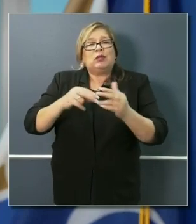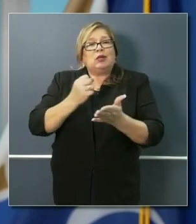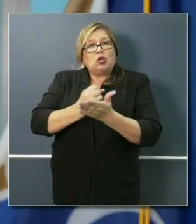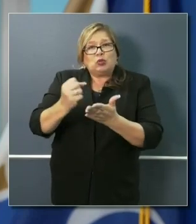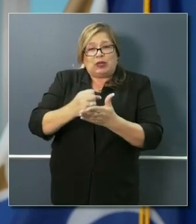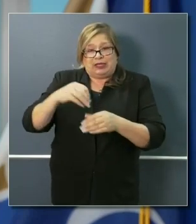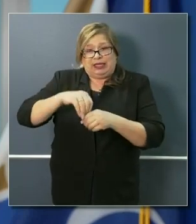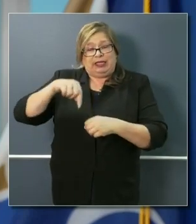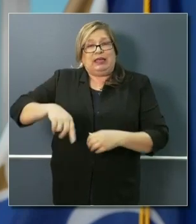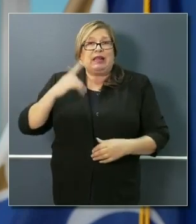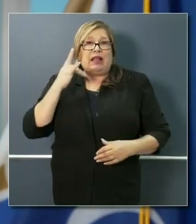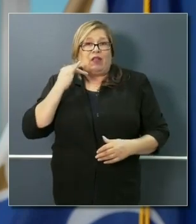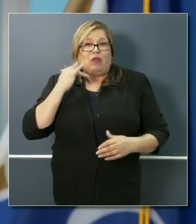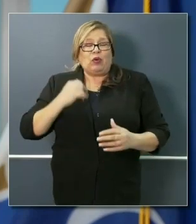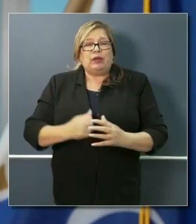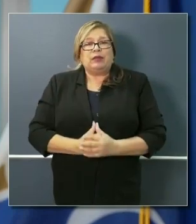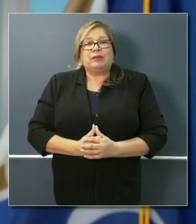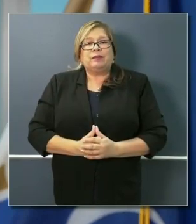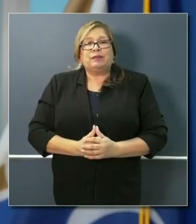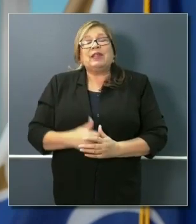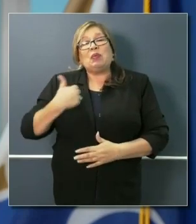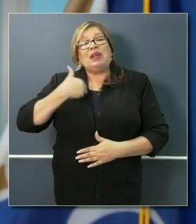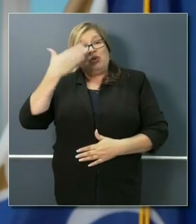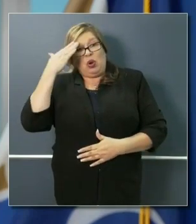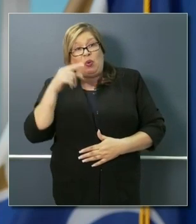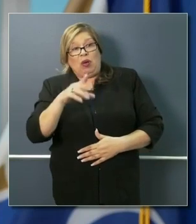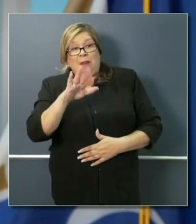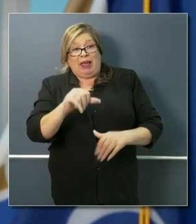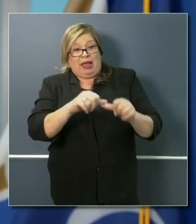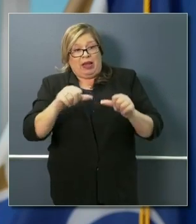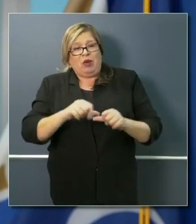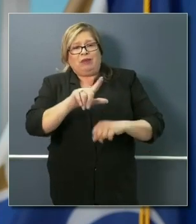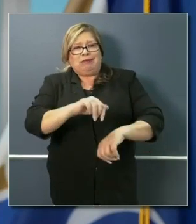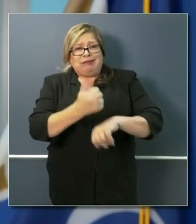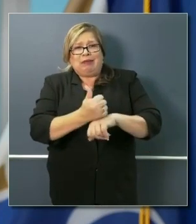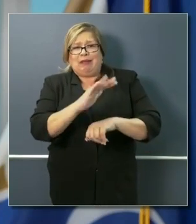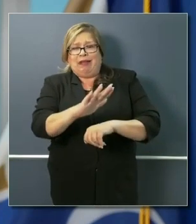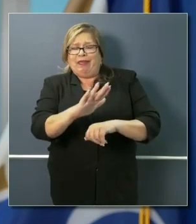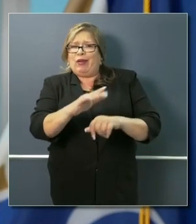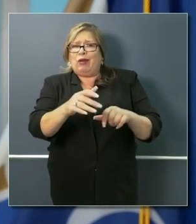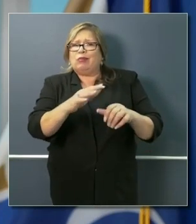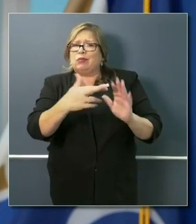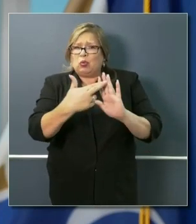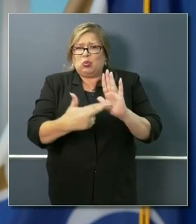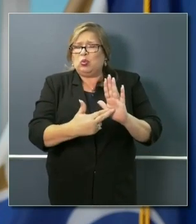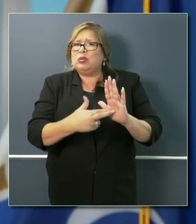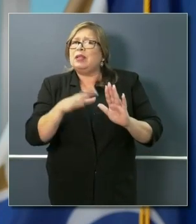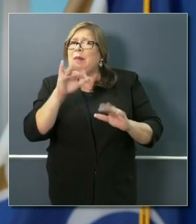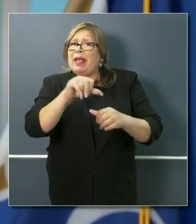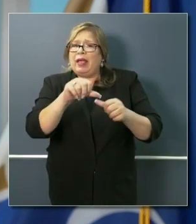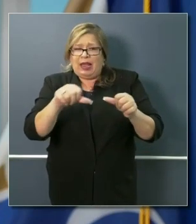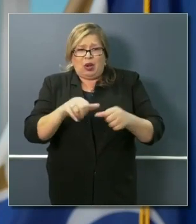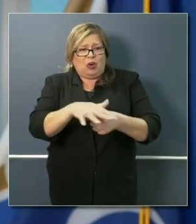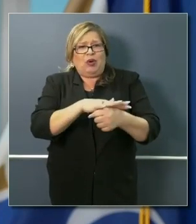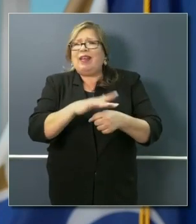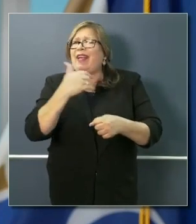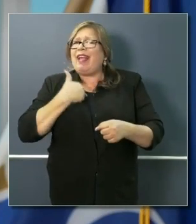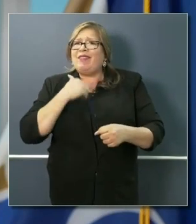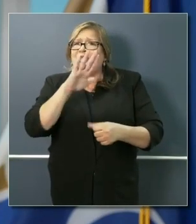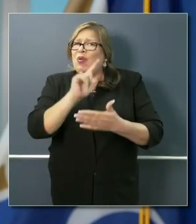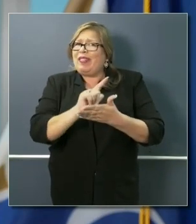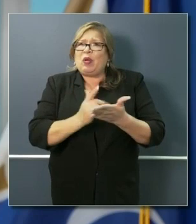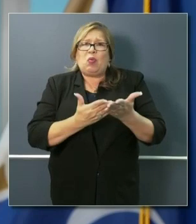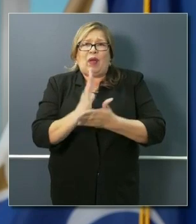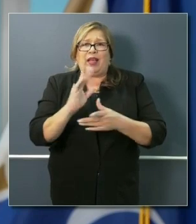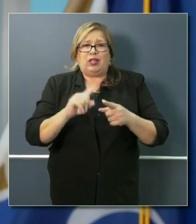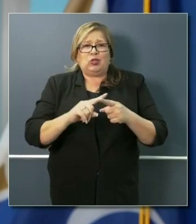state of California. I'm well aware of what the Bay Area did, and they have a legal right, the health directors locally, to go even further. But